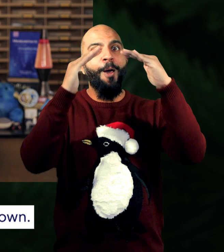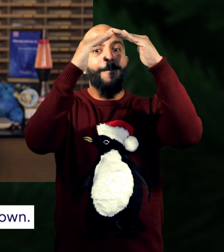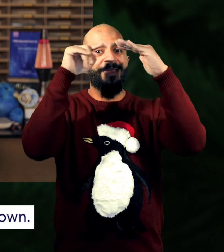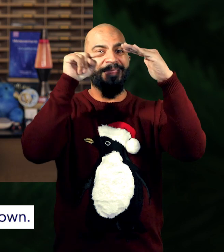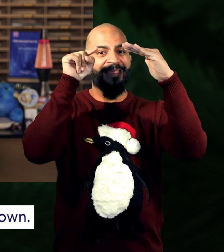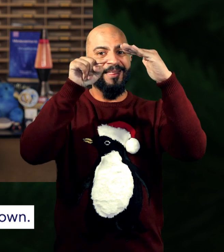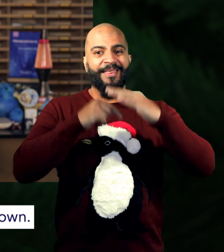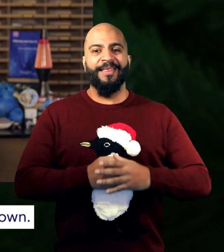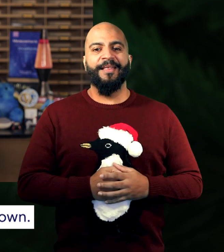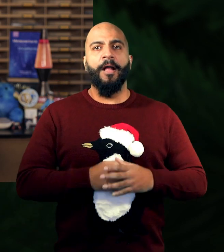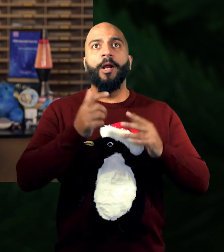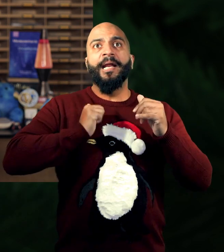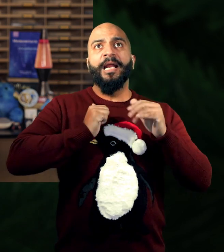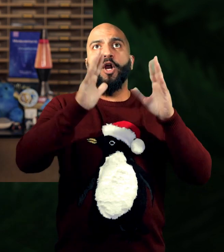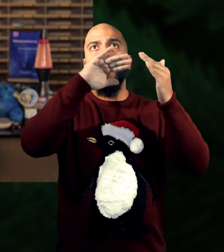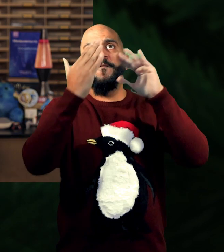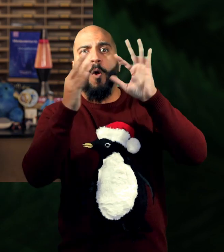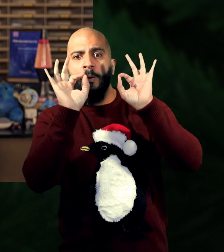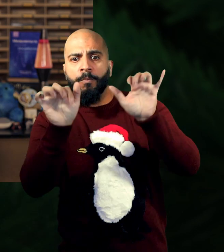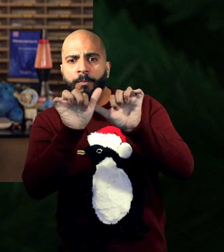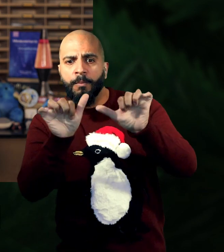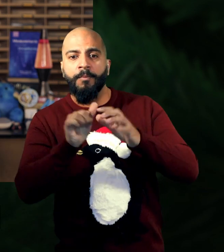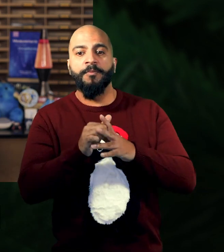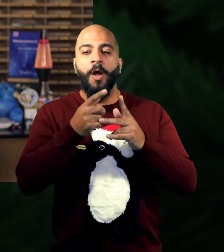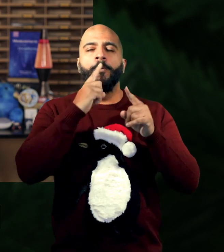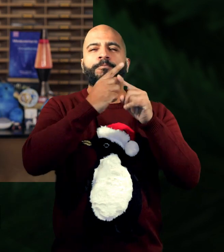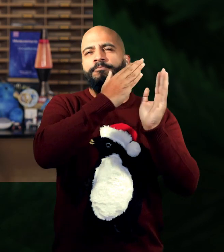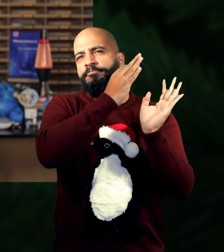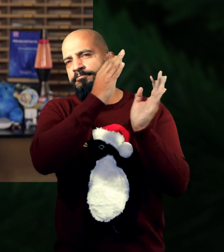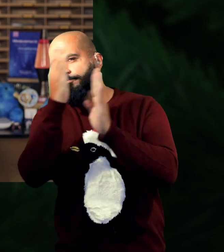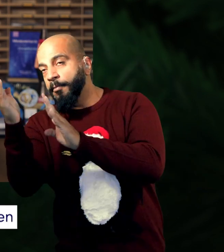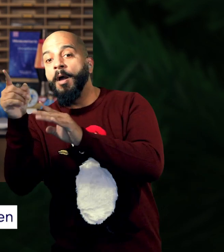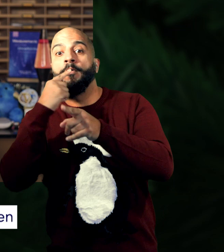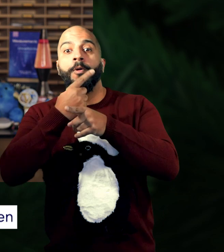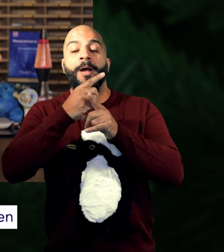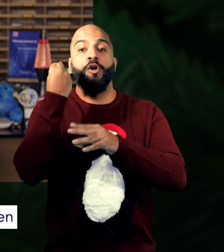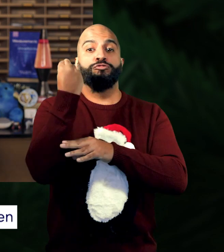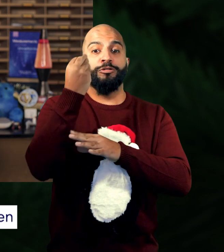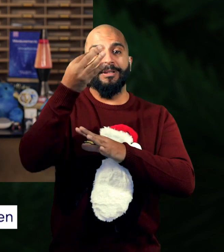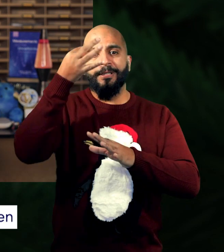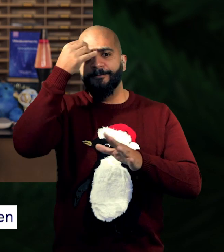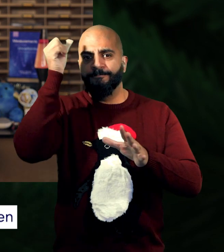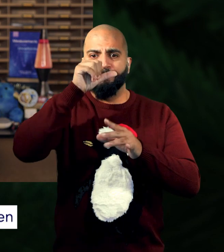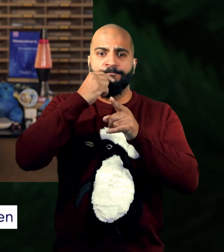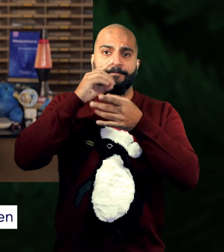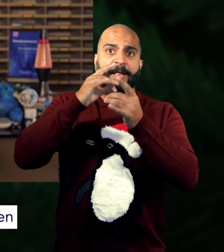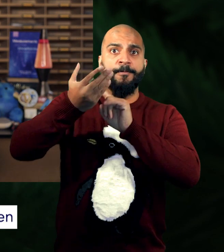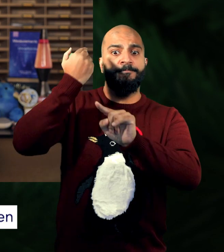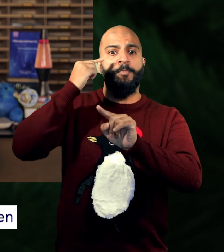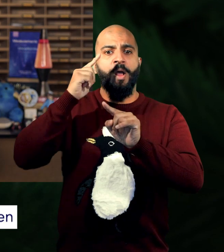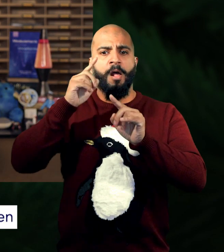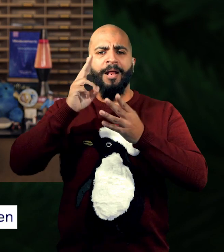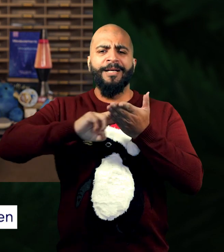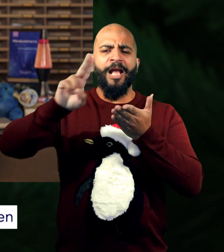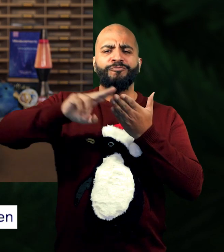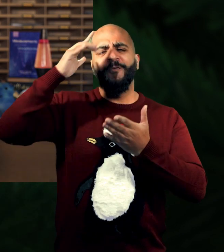pyramids without them falling down. Now, we can fast forward to the ancient Greeks and you'll hear about scientists or natural philosophers,